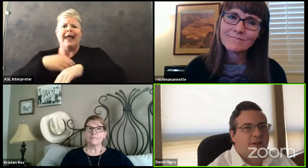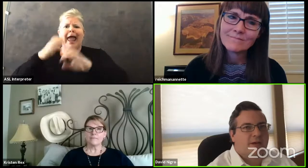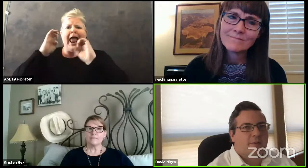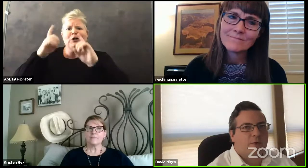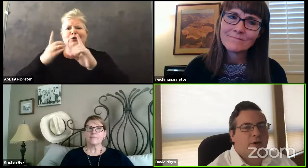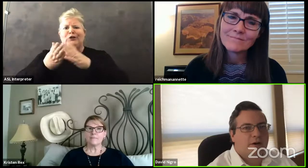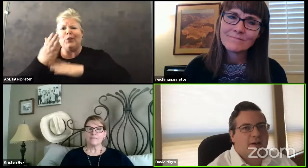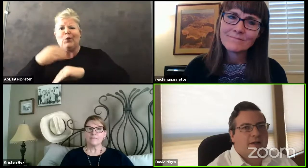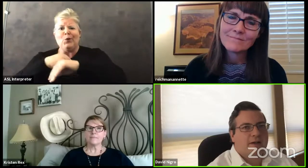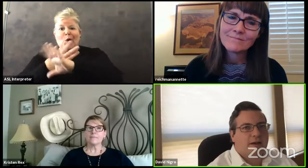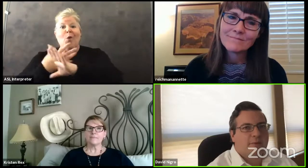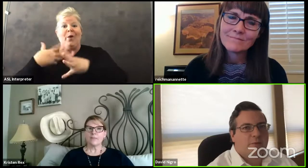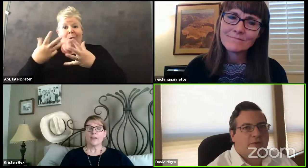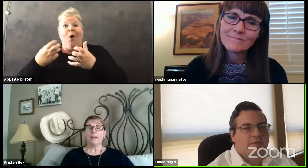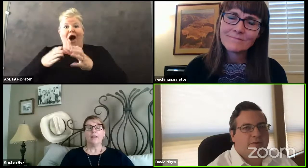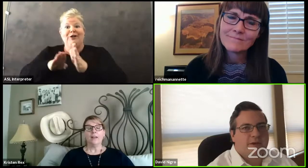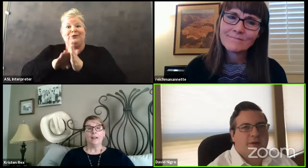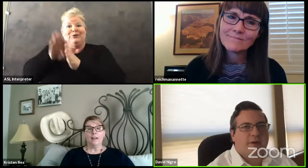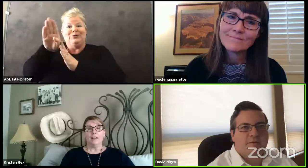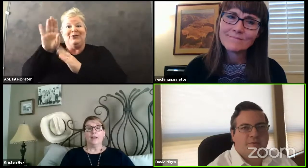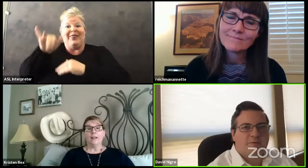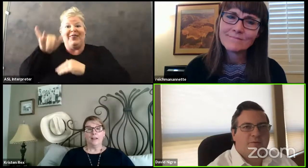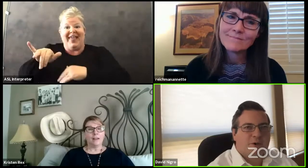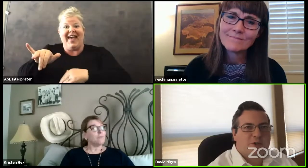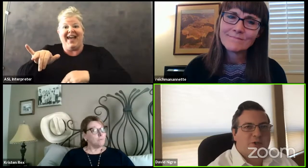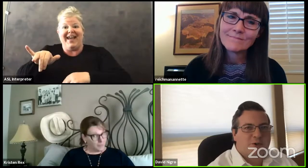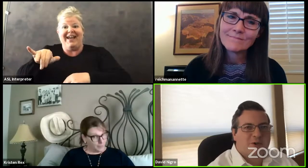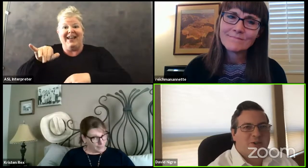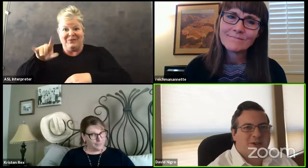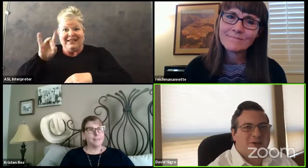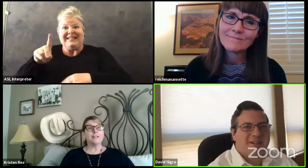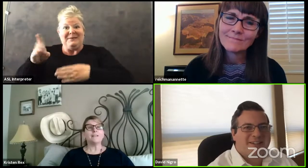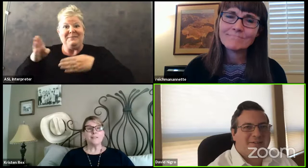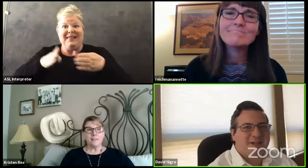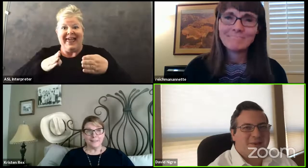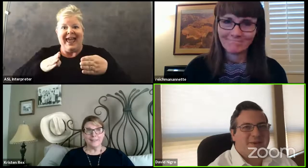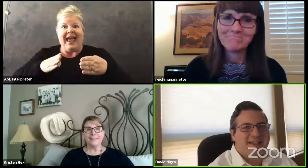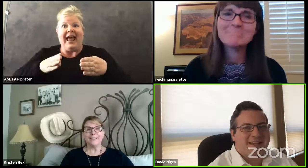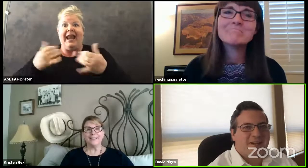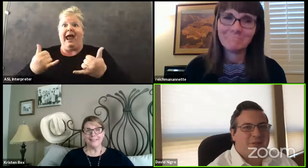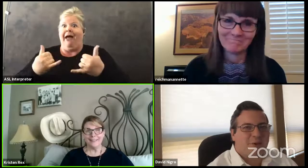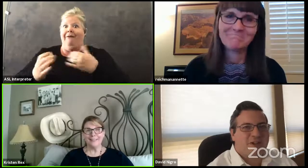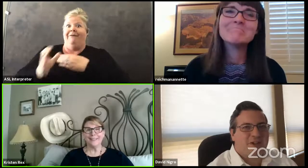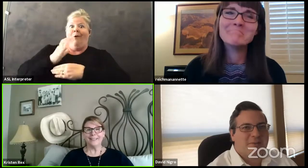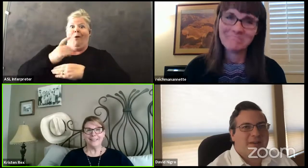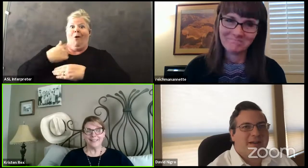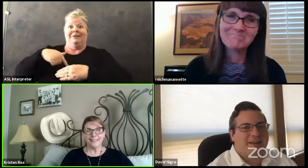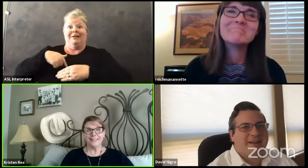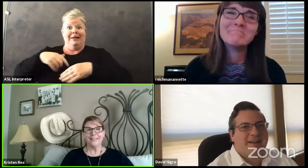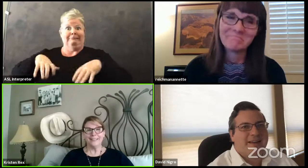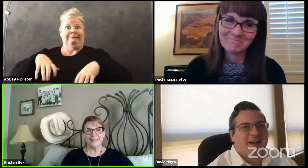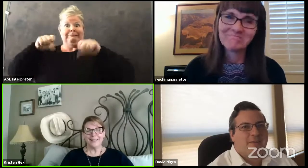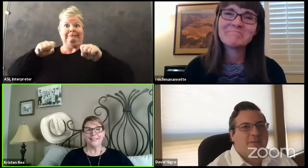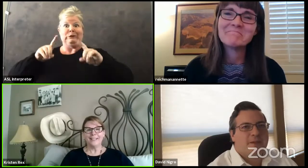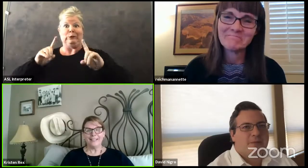wanted to develop that more. Um, we've kind of been forced to deploy something. Um, do